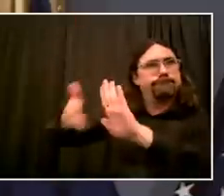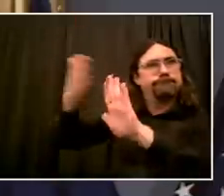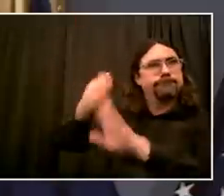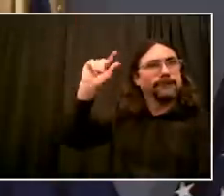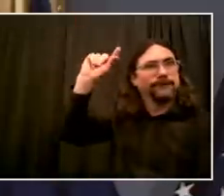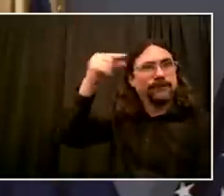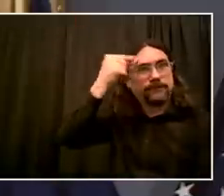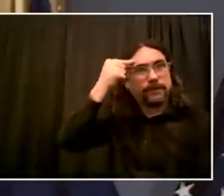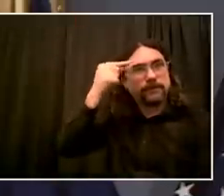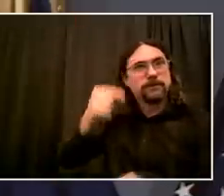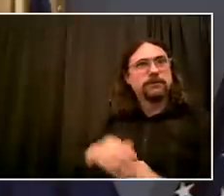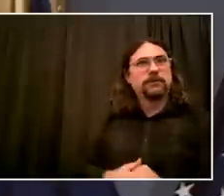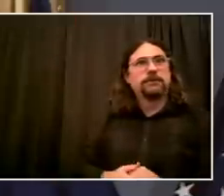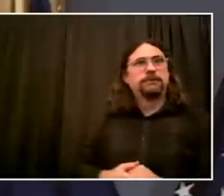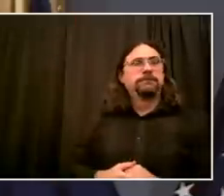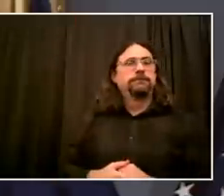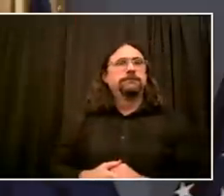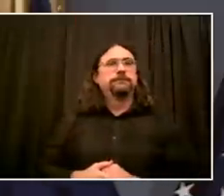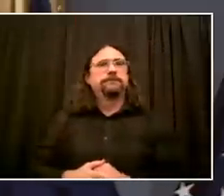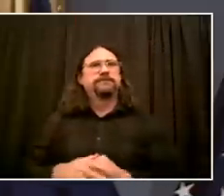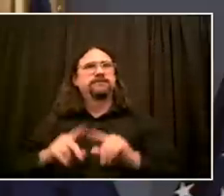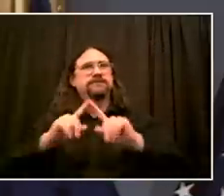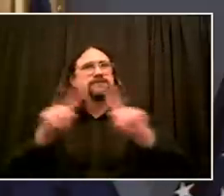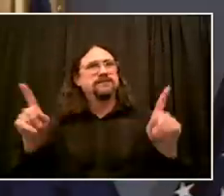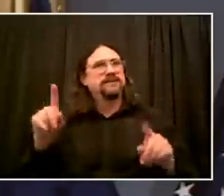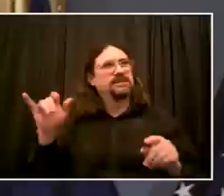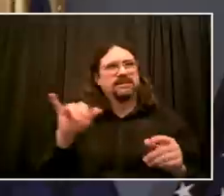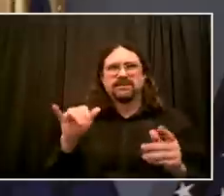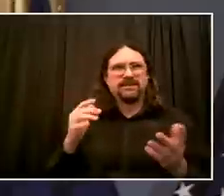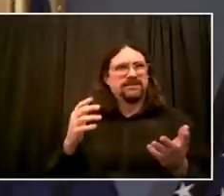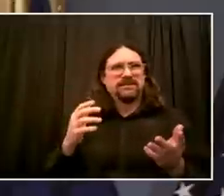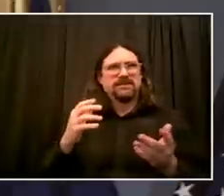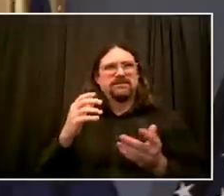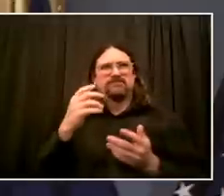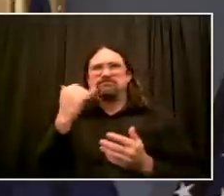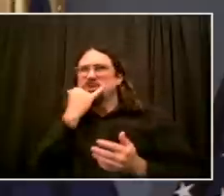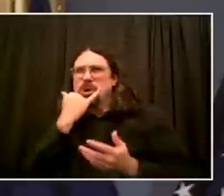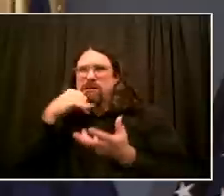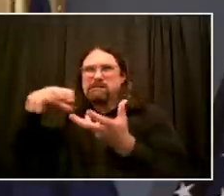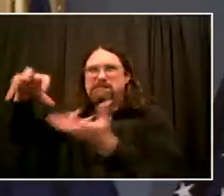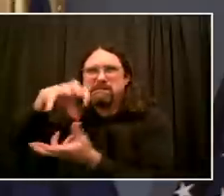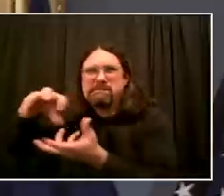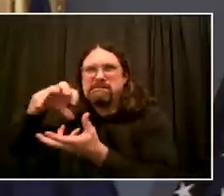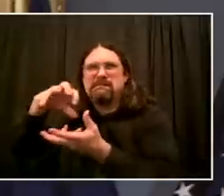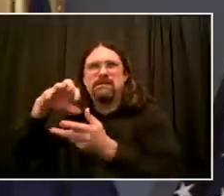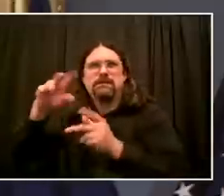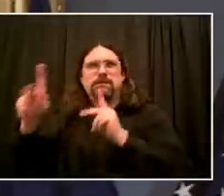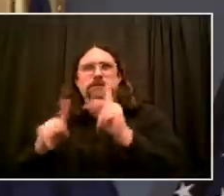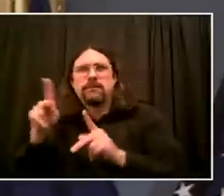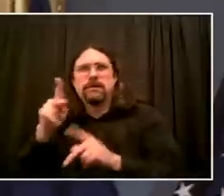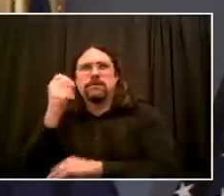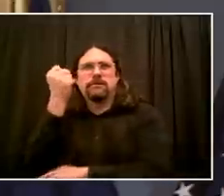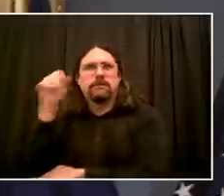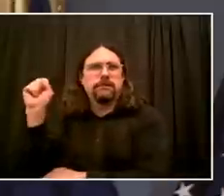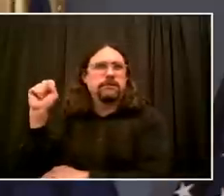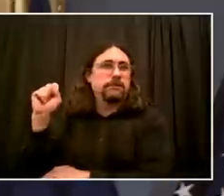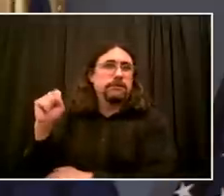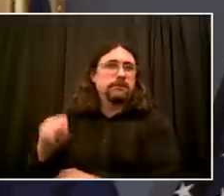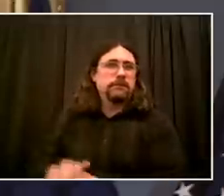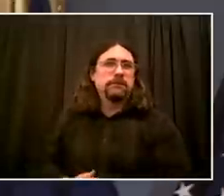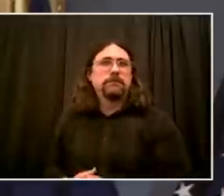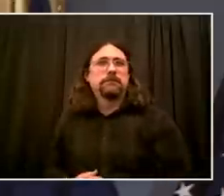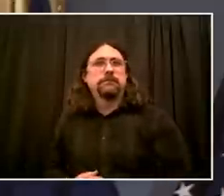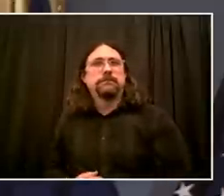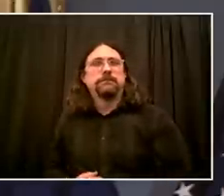very moving, powerful statements. And statements that tell us something that we need to understand.